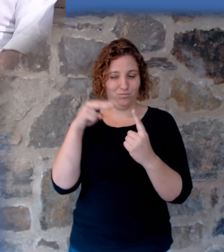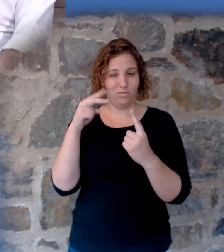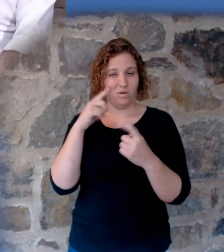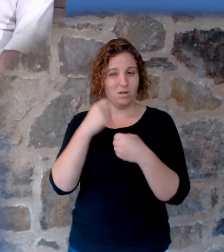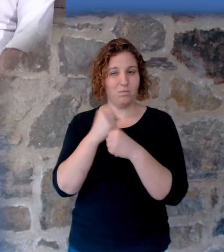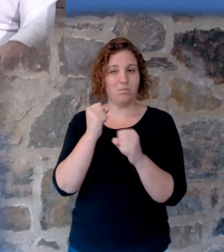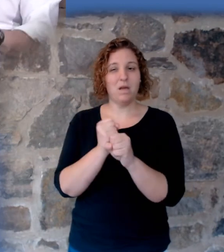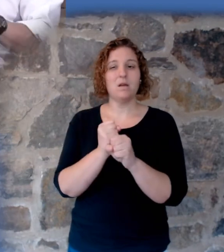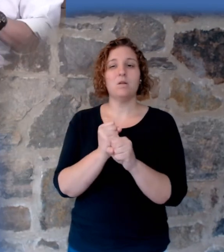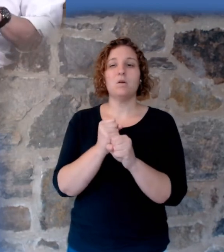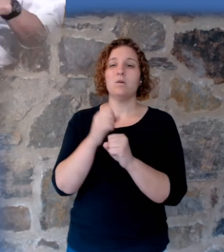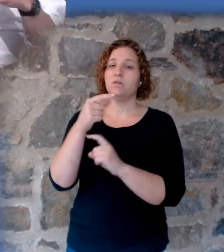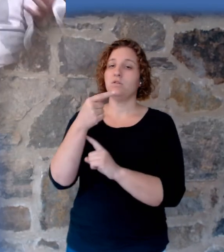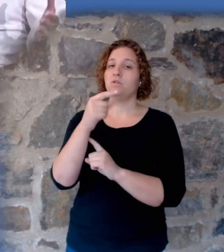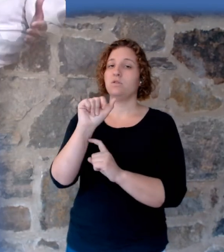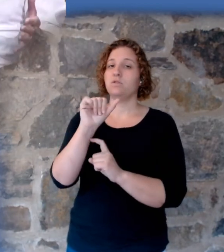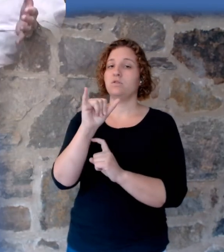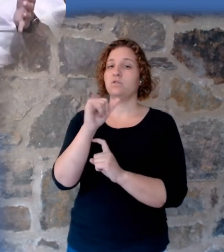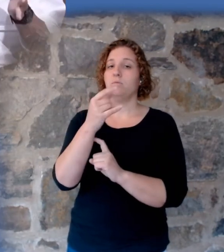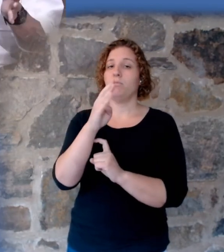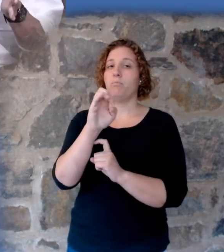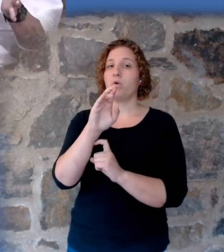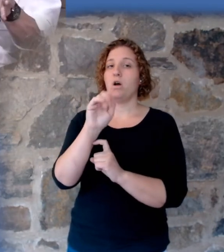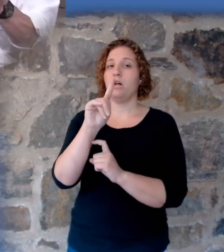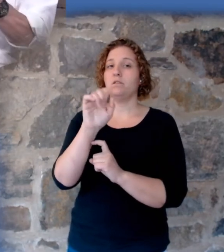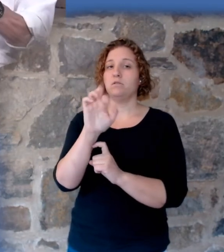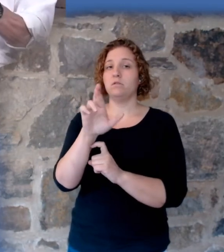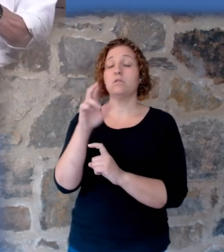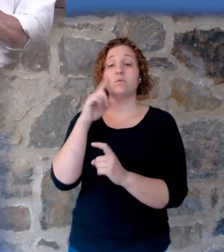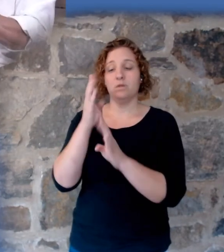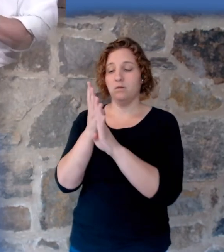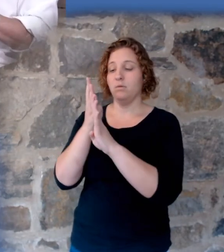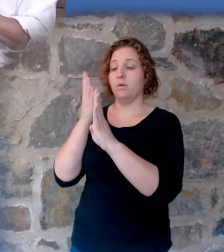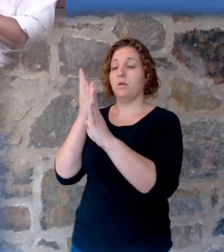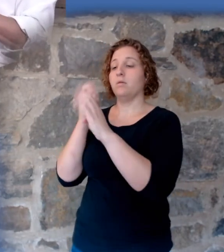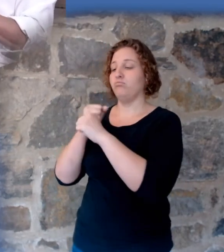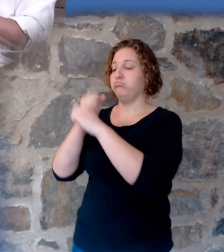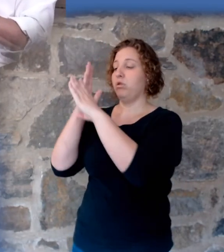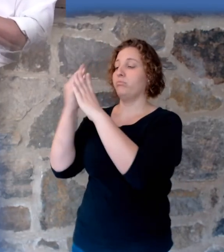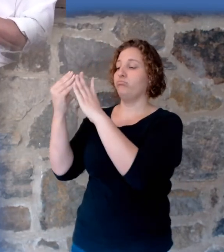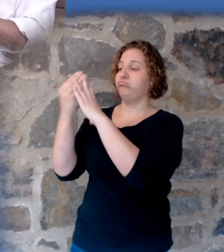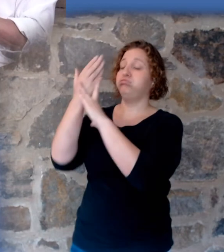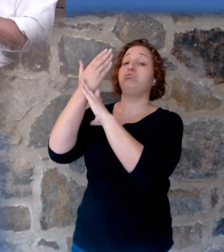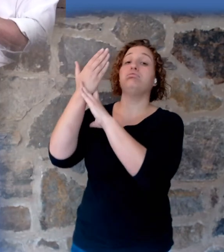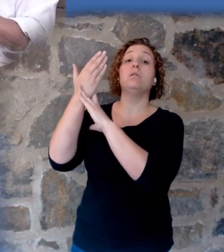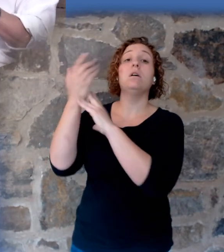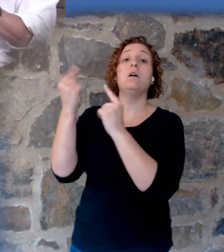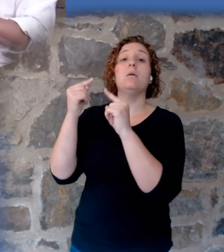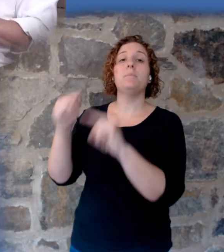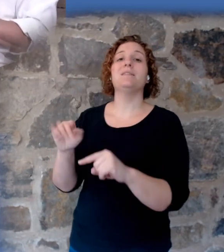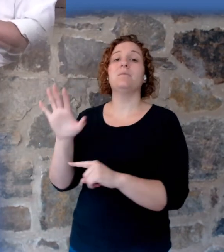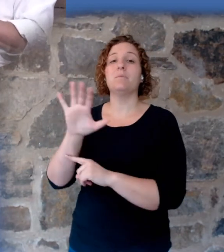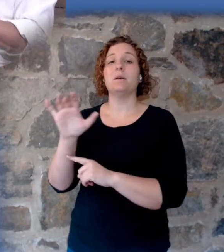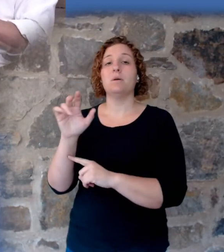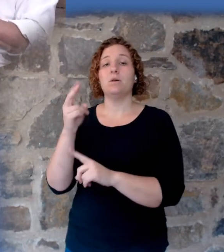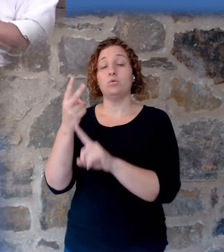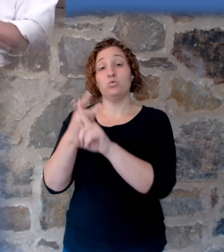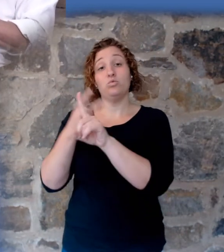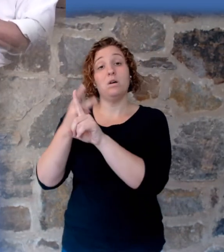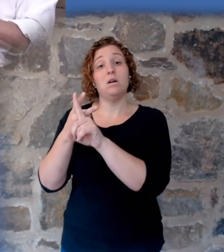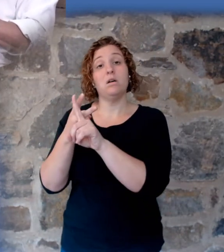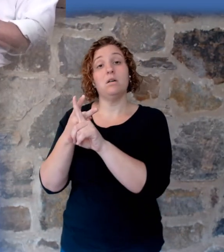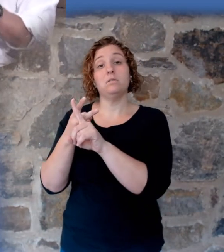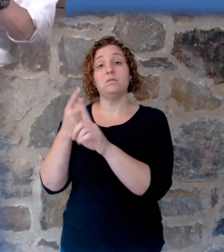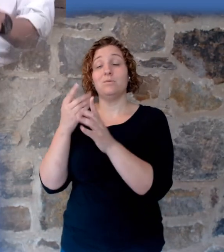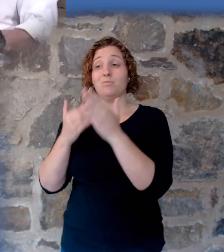Gibraltar. Of course they say we think it took thousands of years, however 90% of the water probably did most of the work within two months to maybe two years.